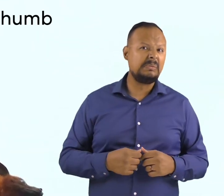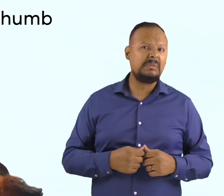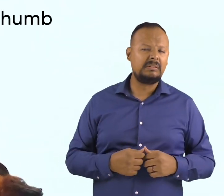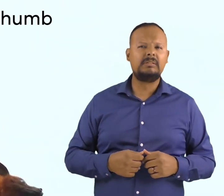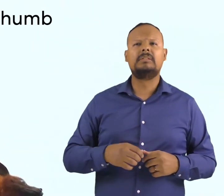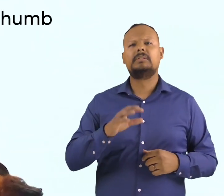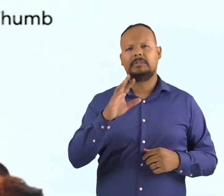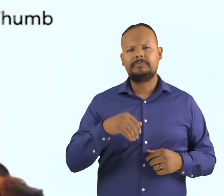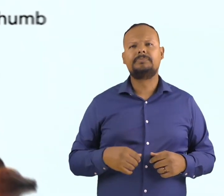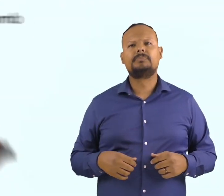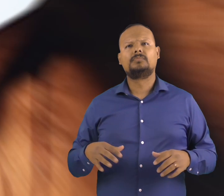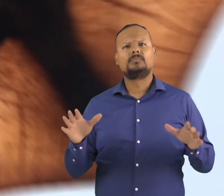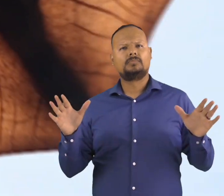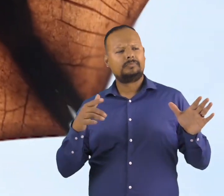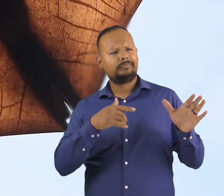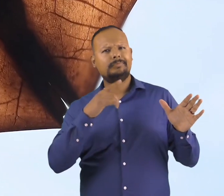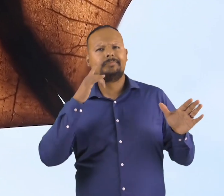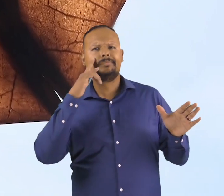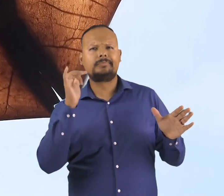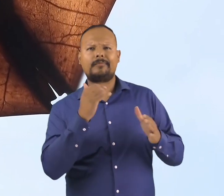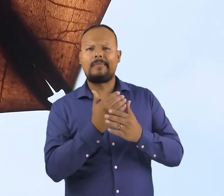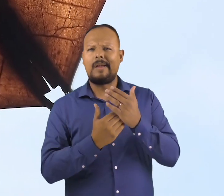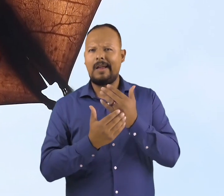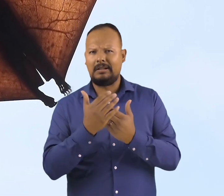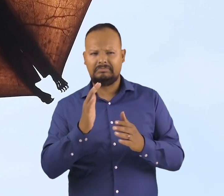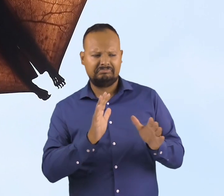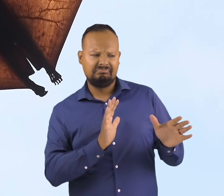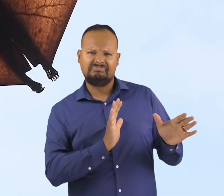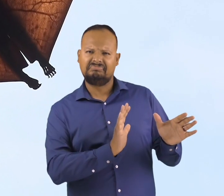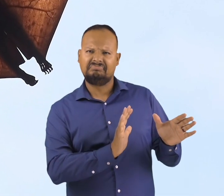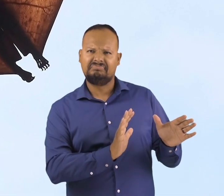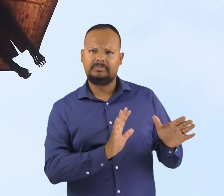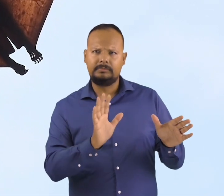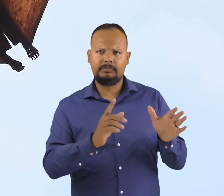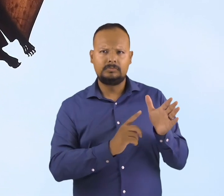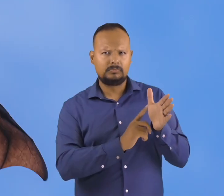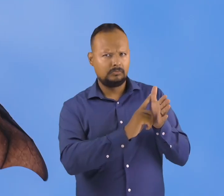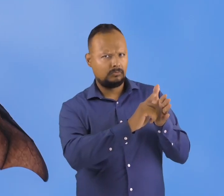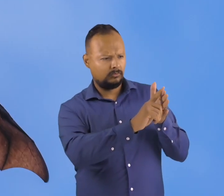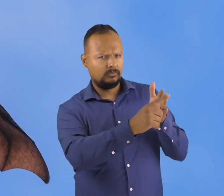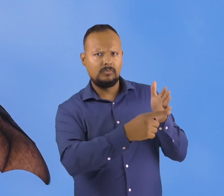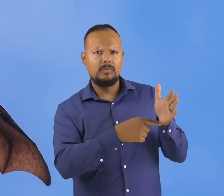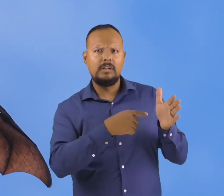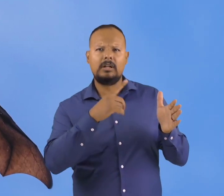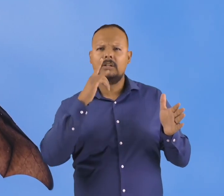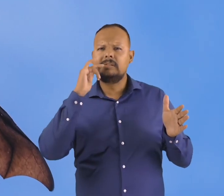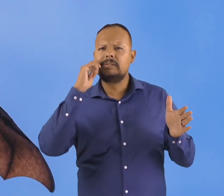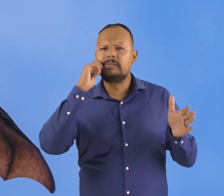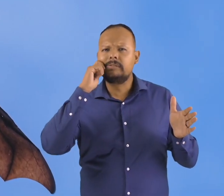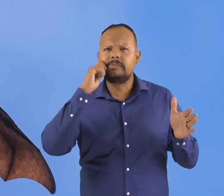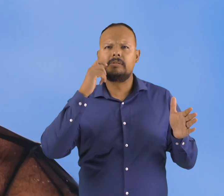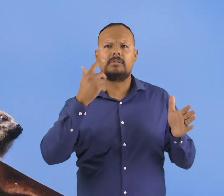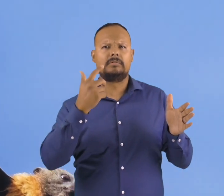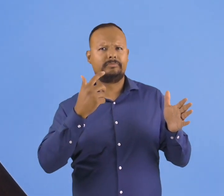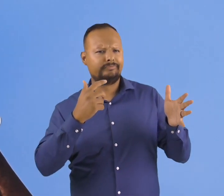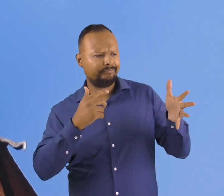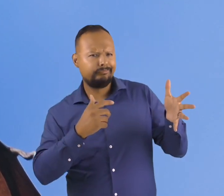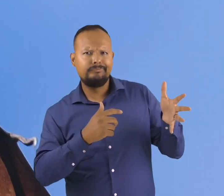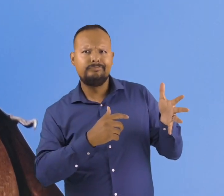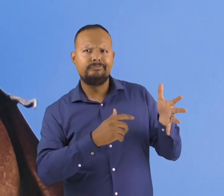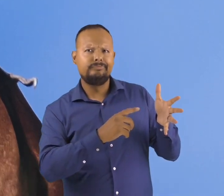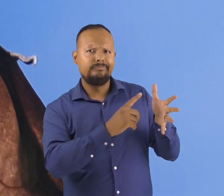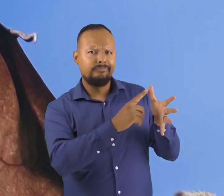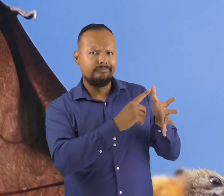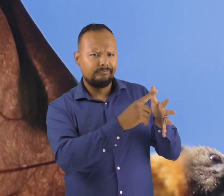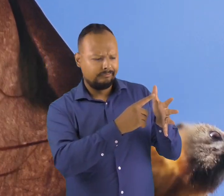layers of bare skin, which join their long fingers together. Bat wings stretch from the